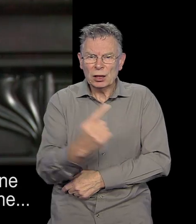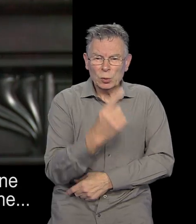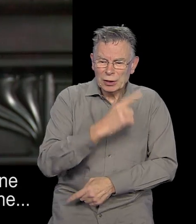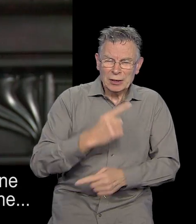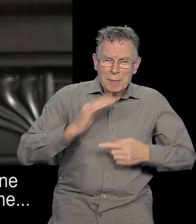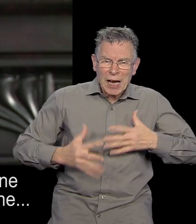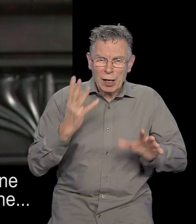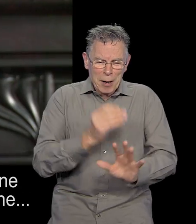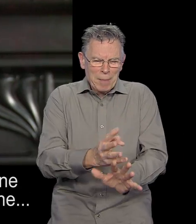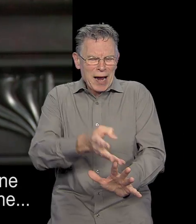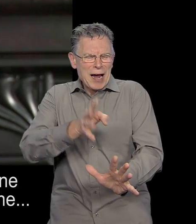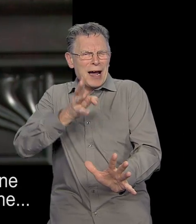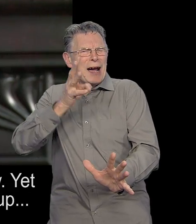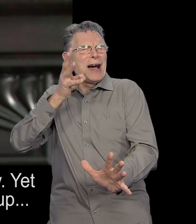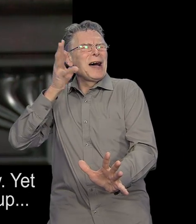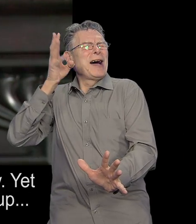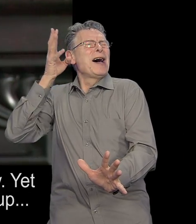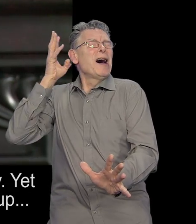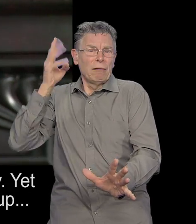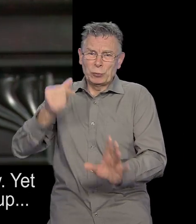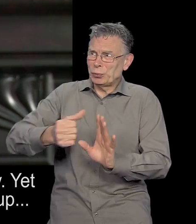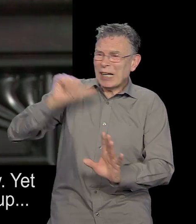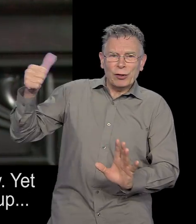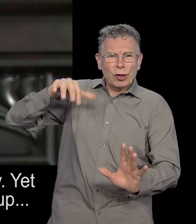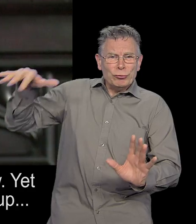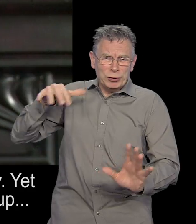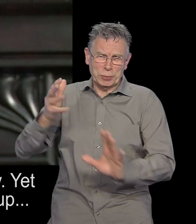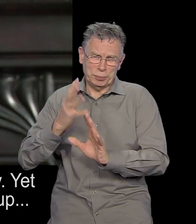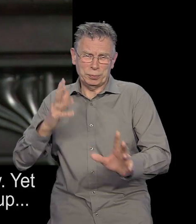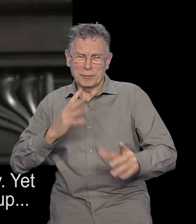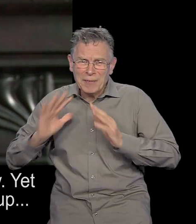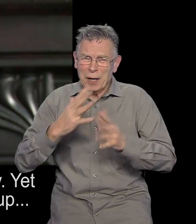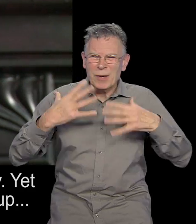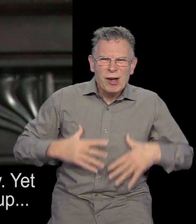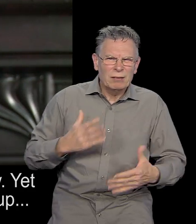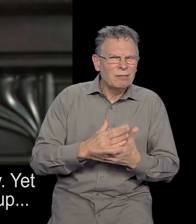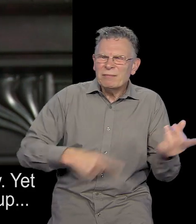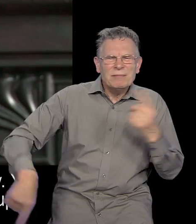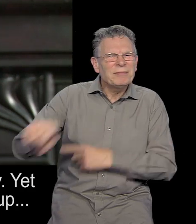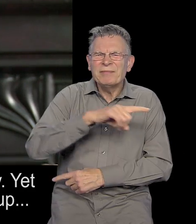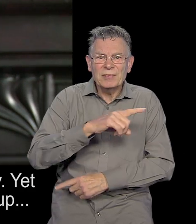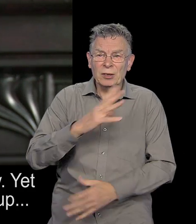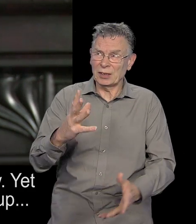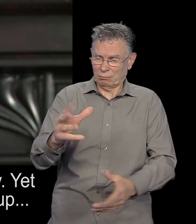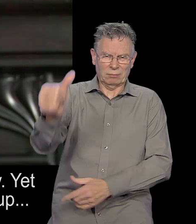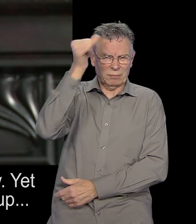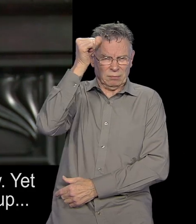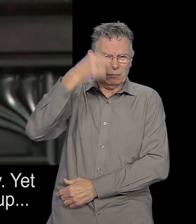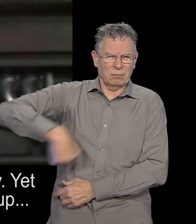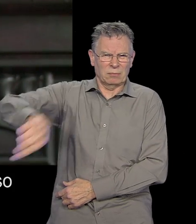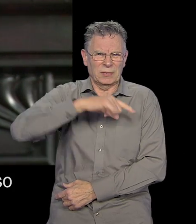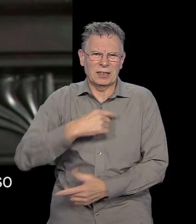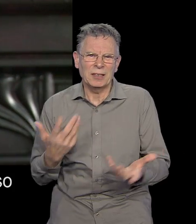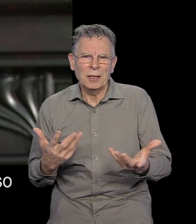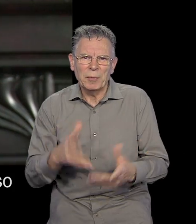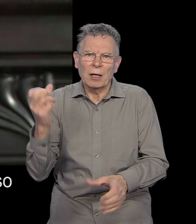November each one would stretch to the queue of the next hospital in the next county. Yet government just haven't woken